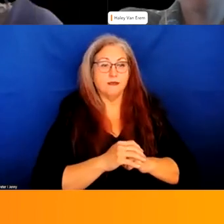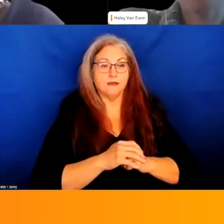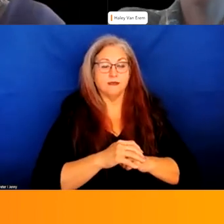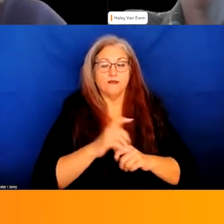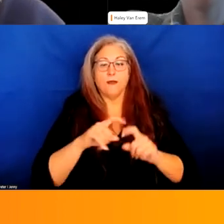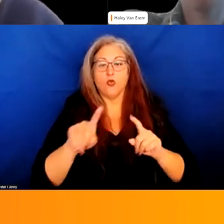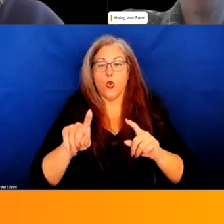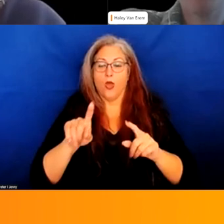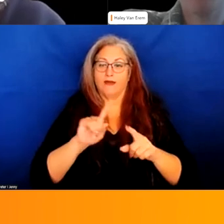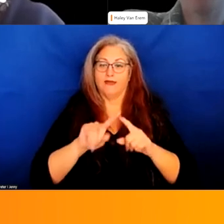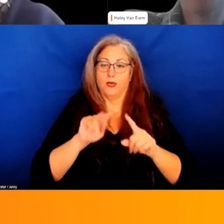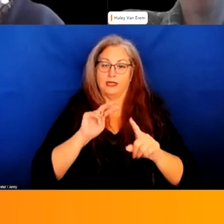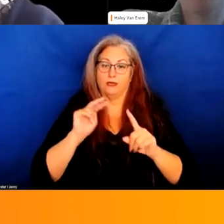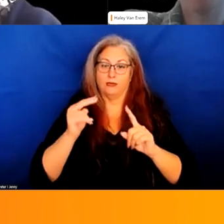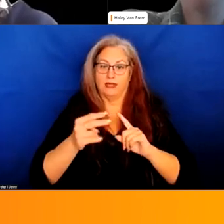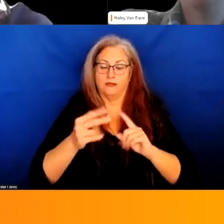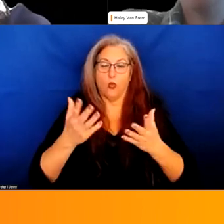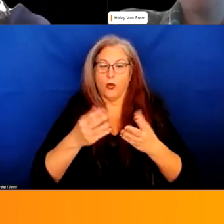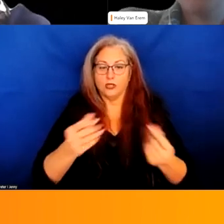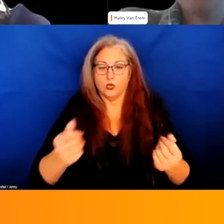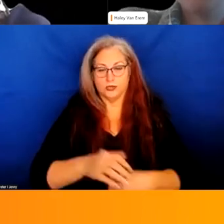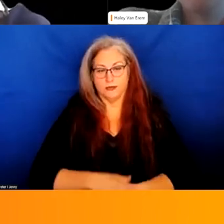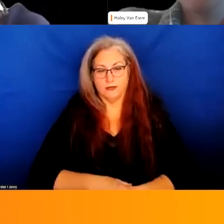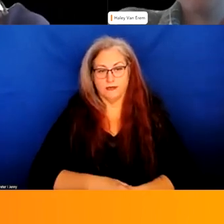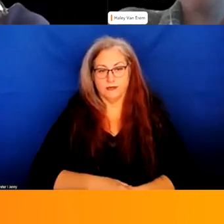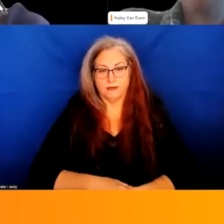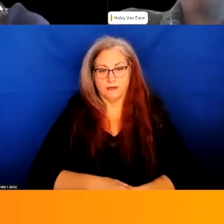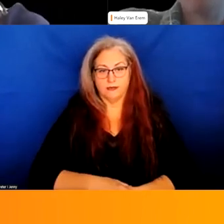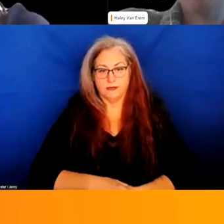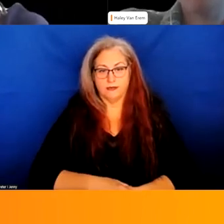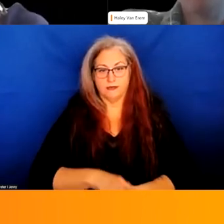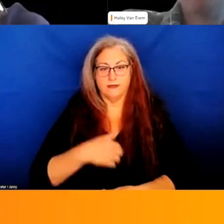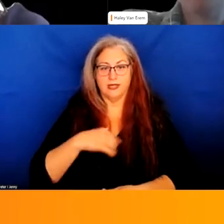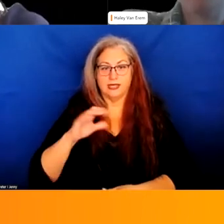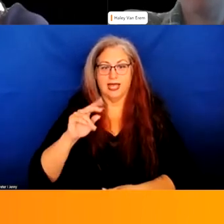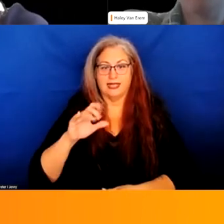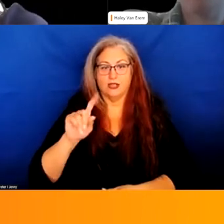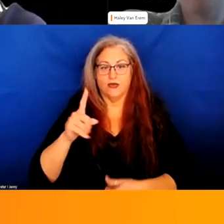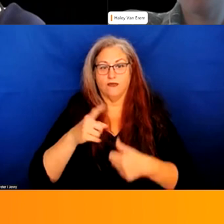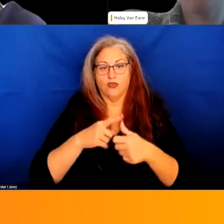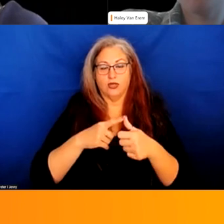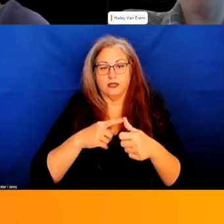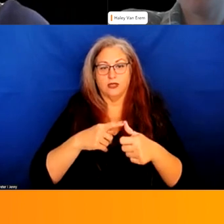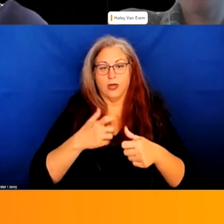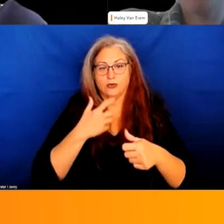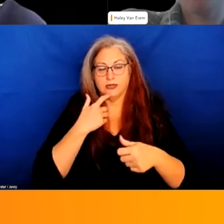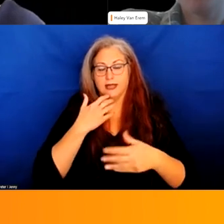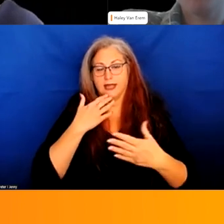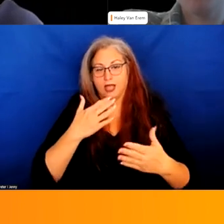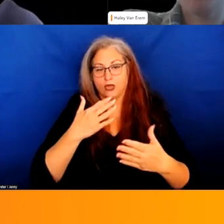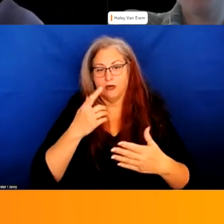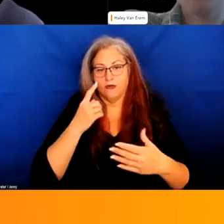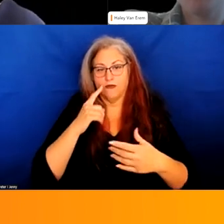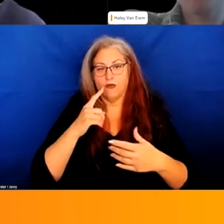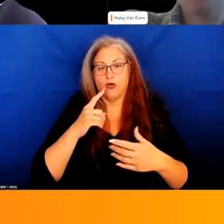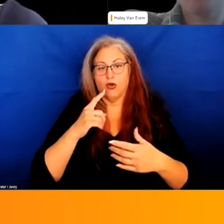various perspectives solutions this is candace first of all i want to say thank you to the